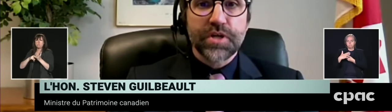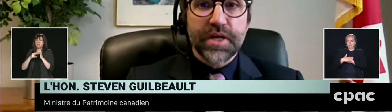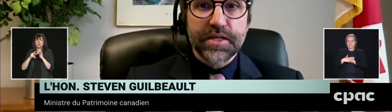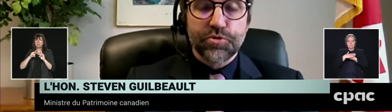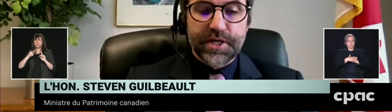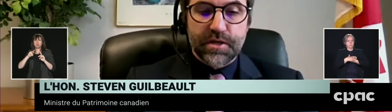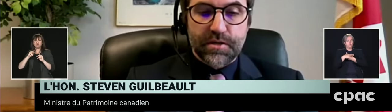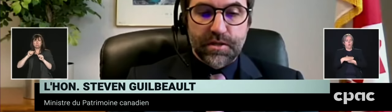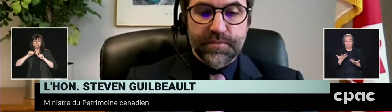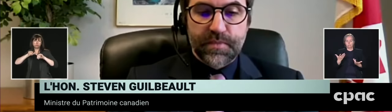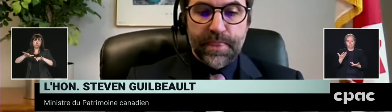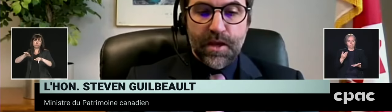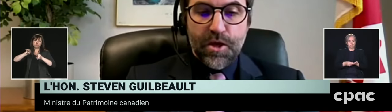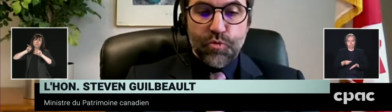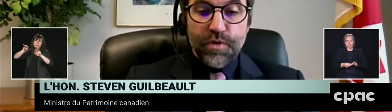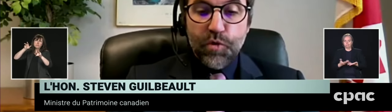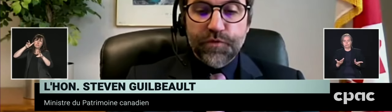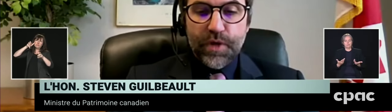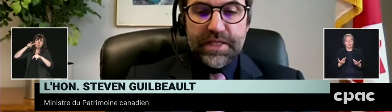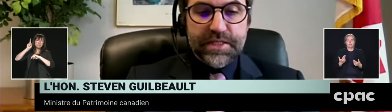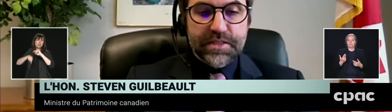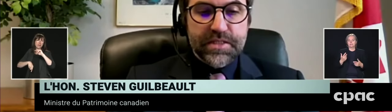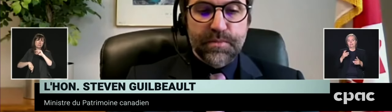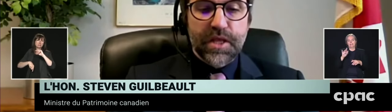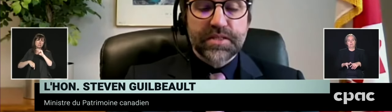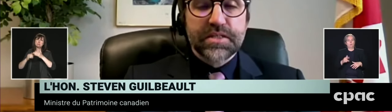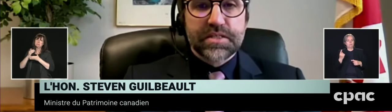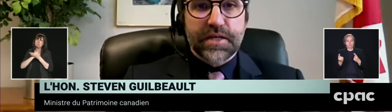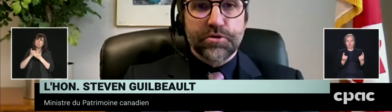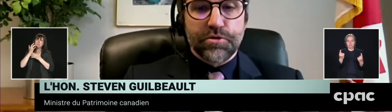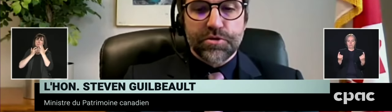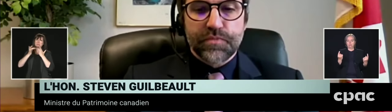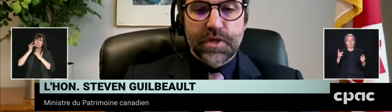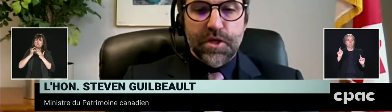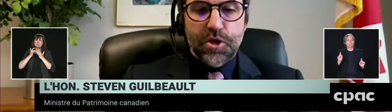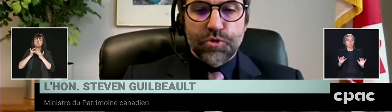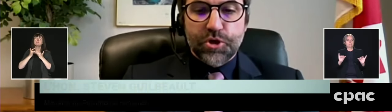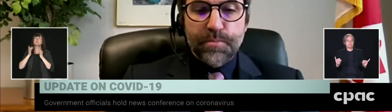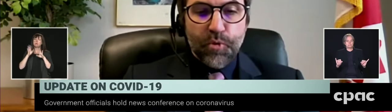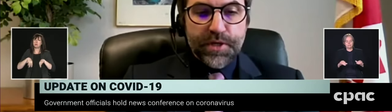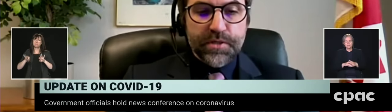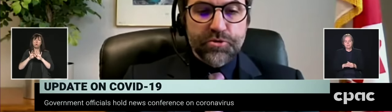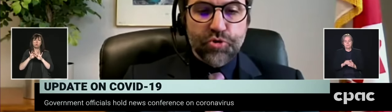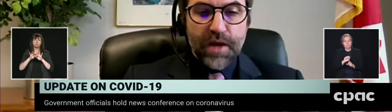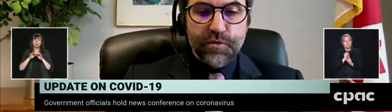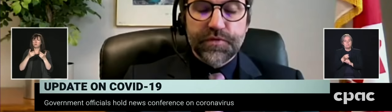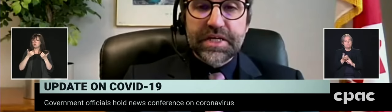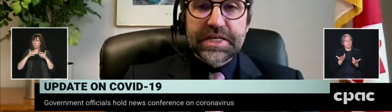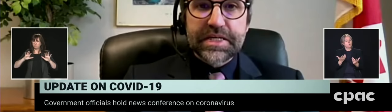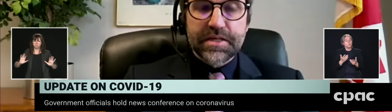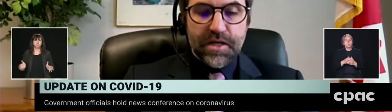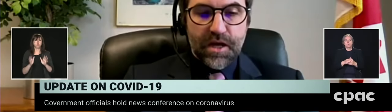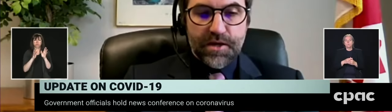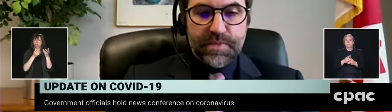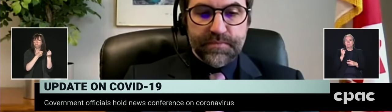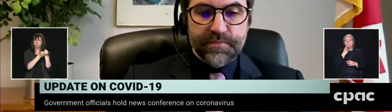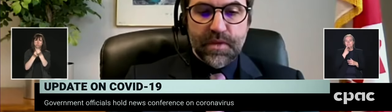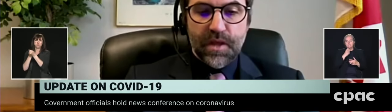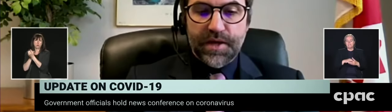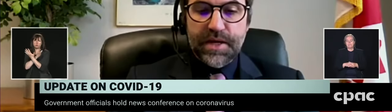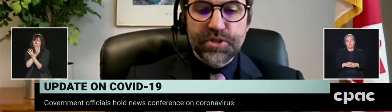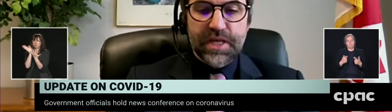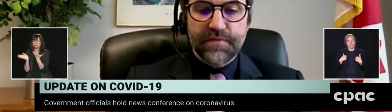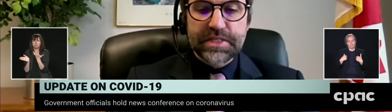situation is critical. We've moved quickly to stabilize these sectors. which are an important driver of the Canadian economy.